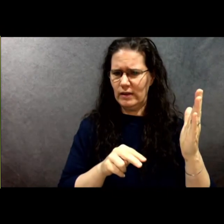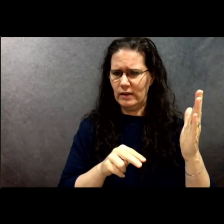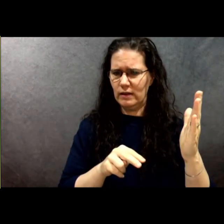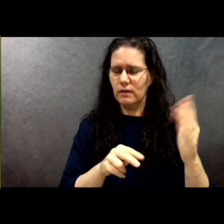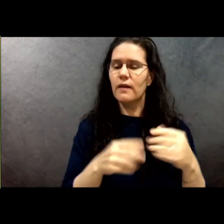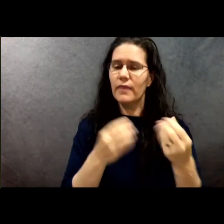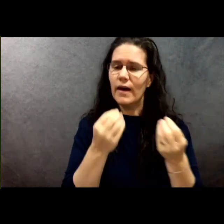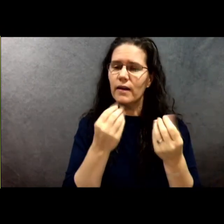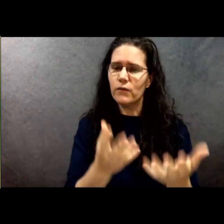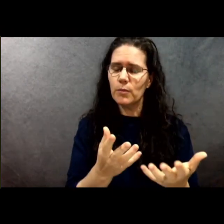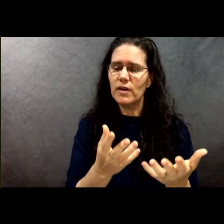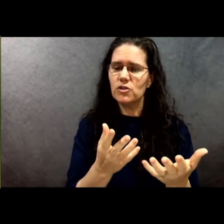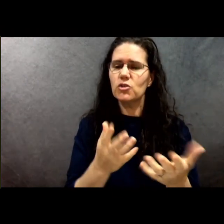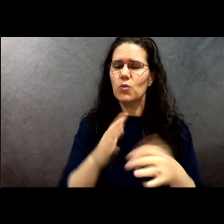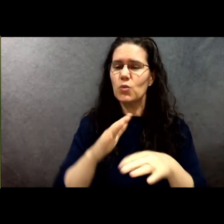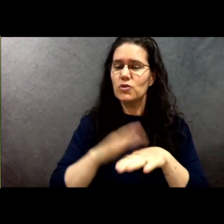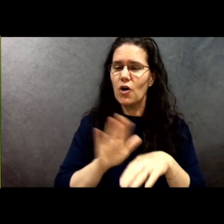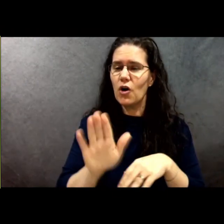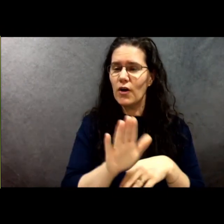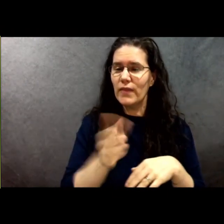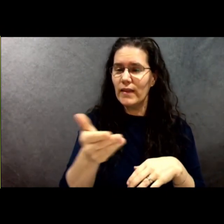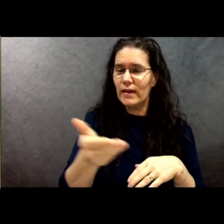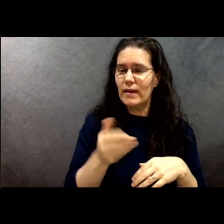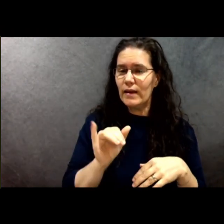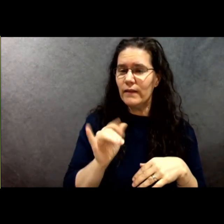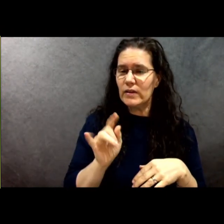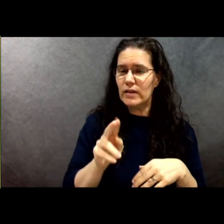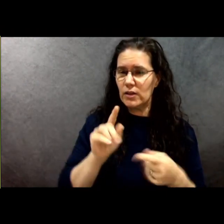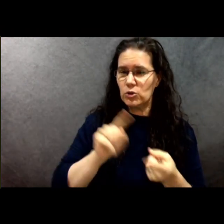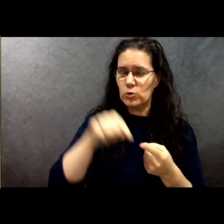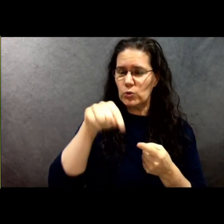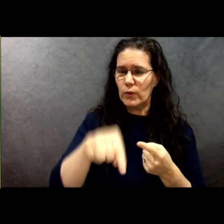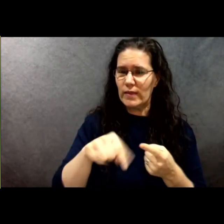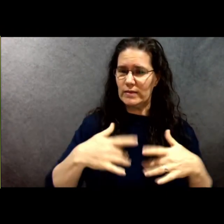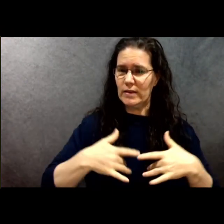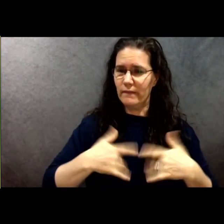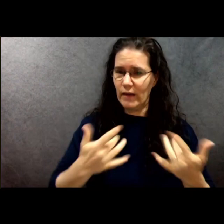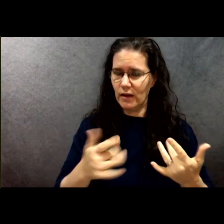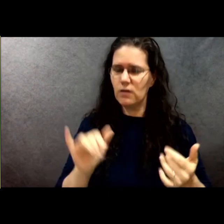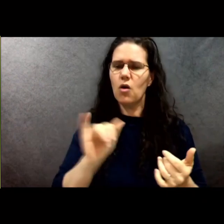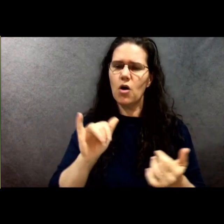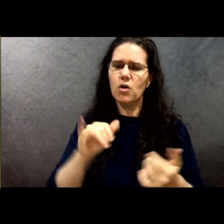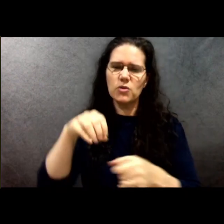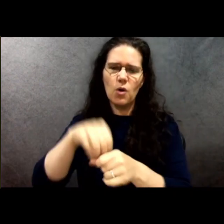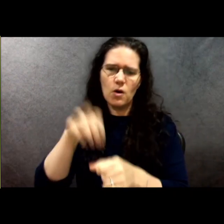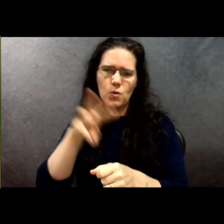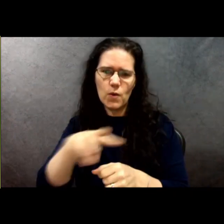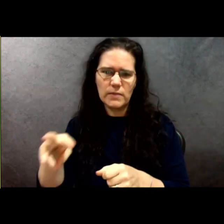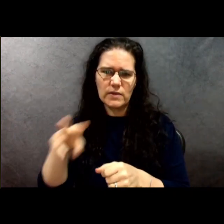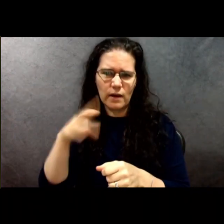was provided on the invitation to this event and is also available on the Town's website.